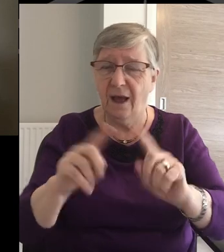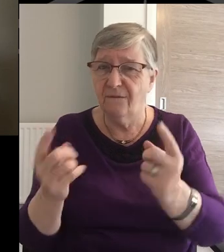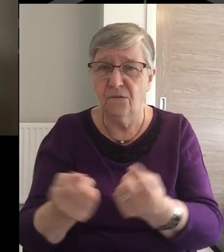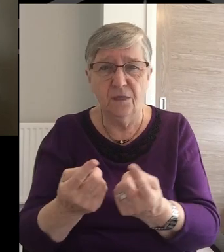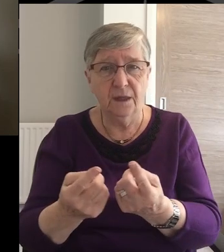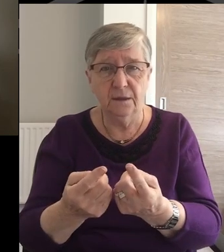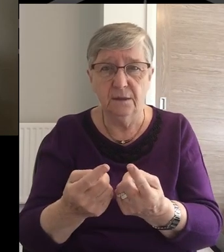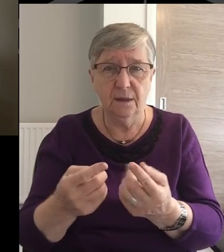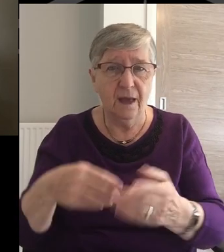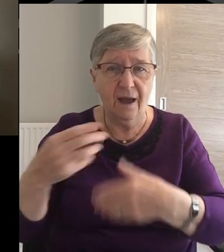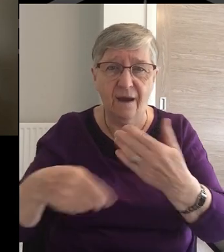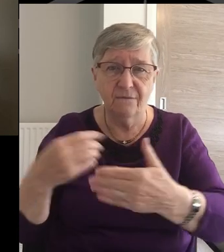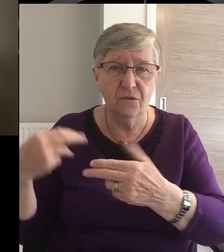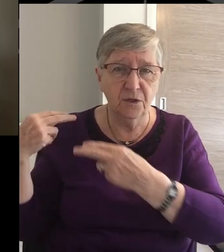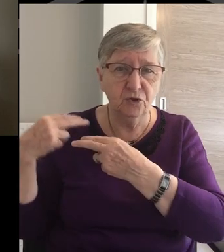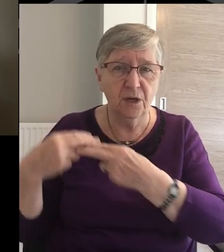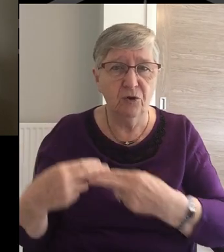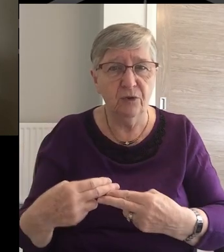new generation